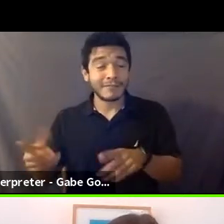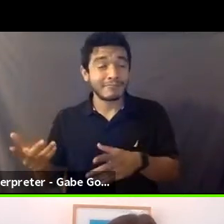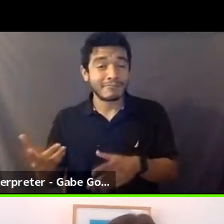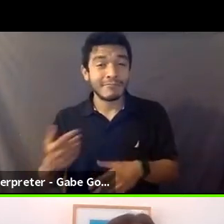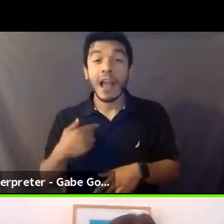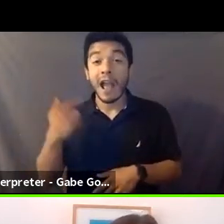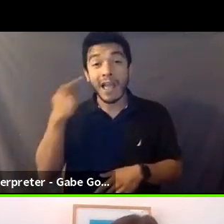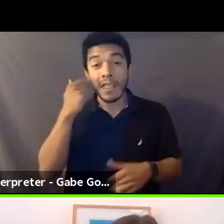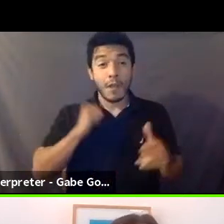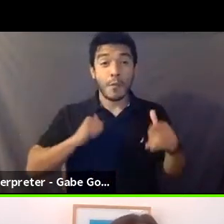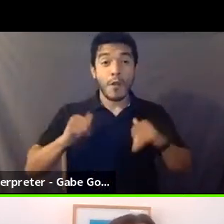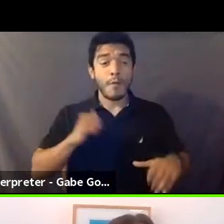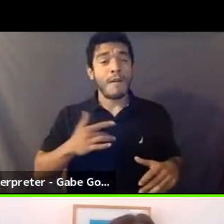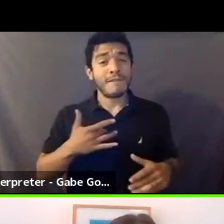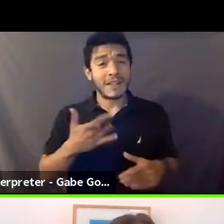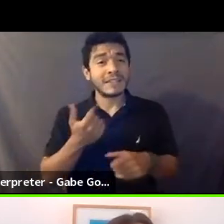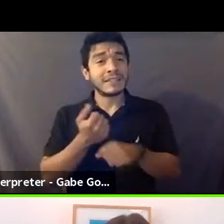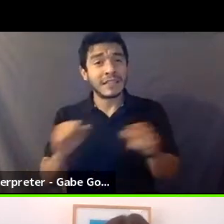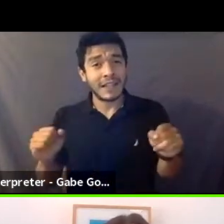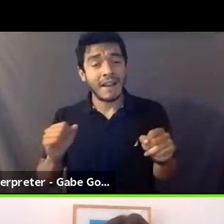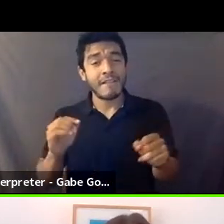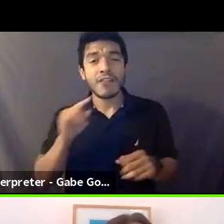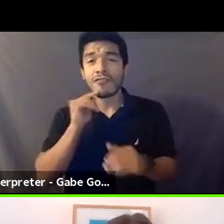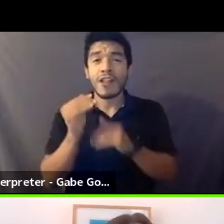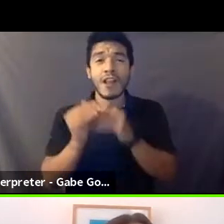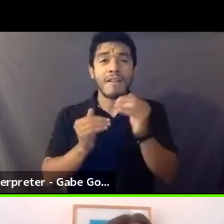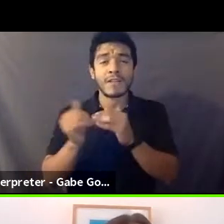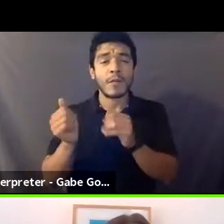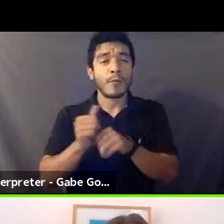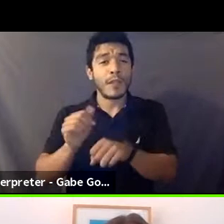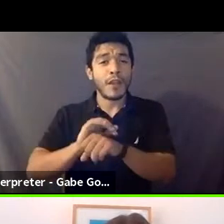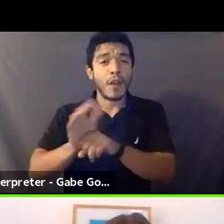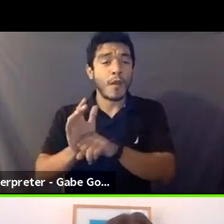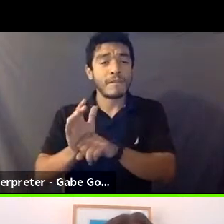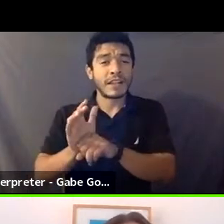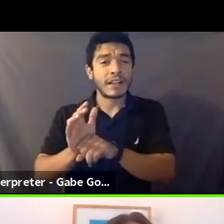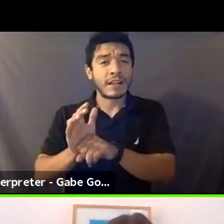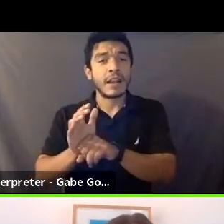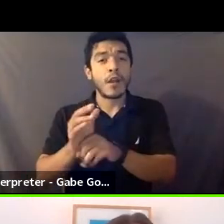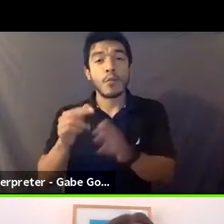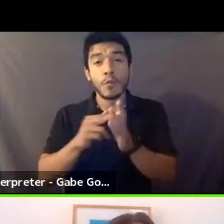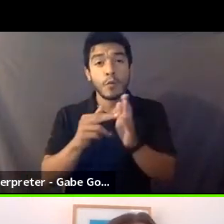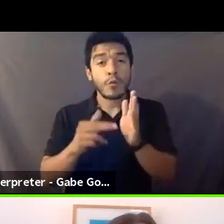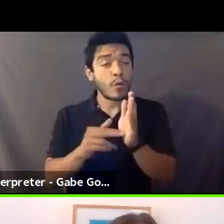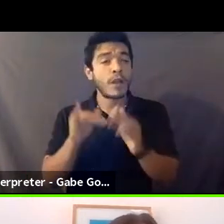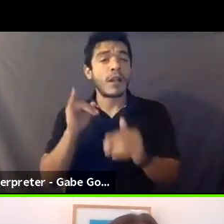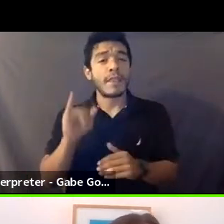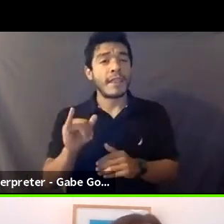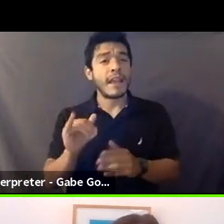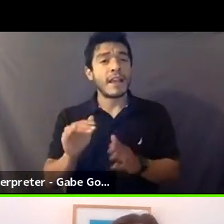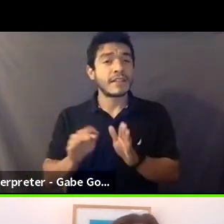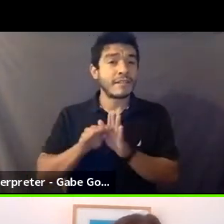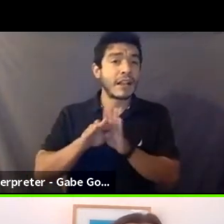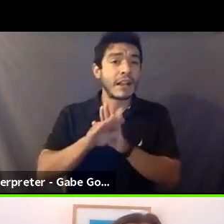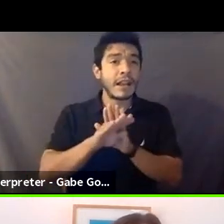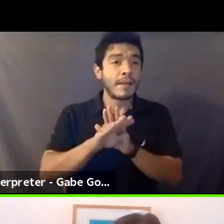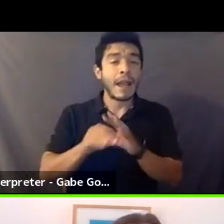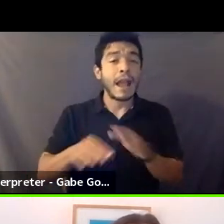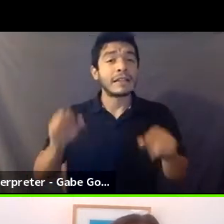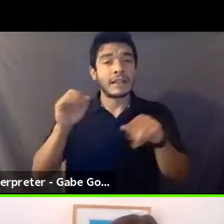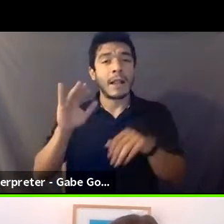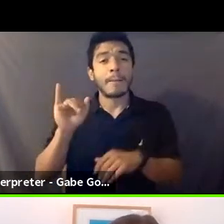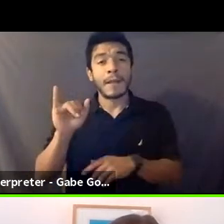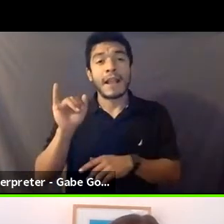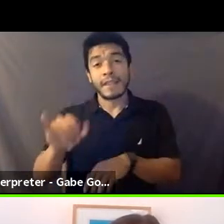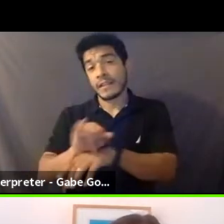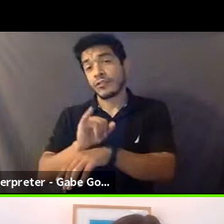feel really safe and really comfortable with the COVID-19 protocols that have been developed and, um, taken on by the industry.